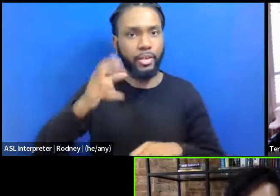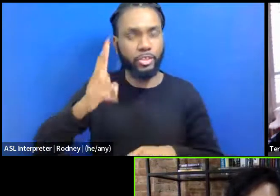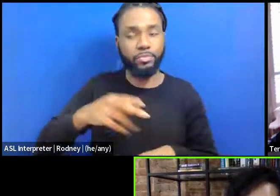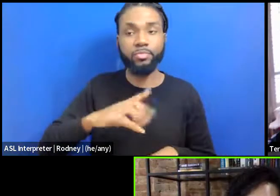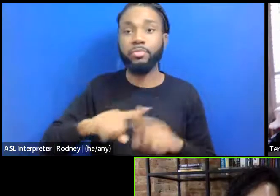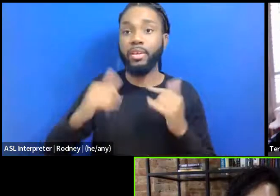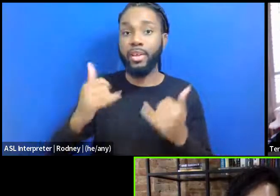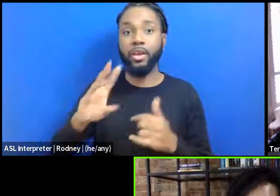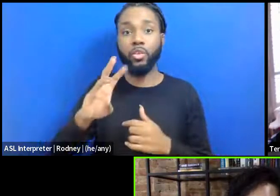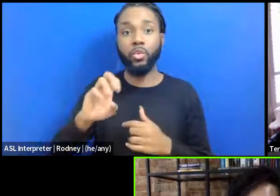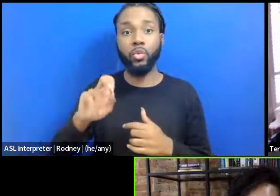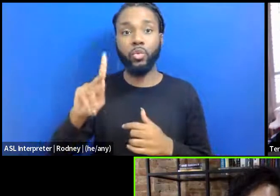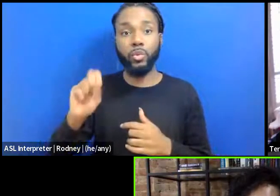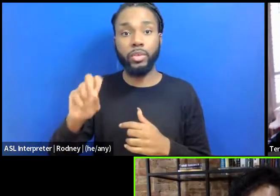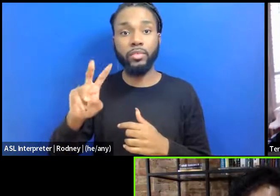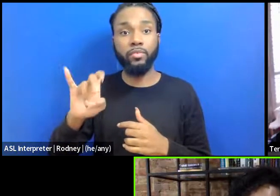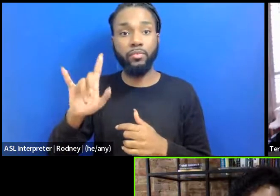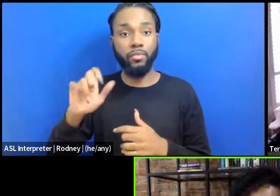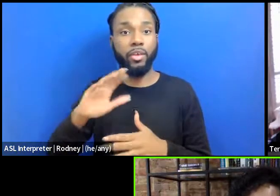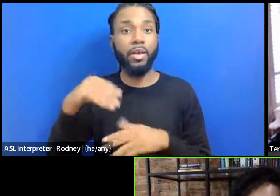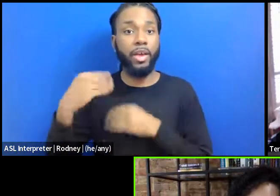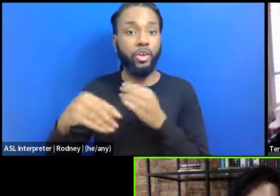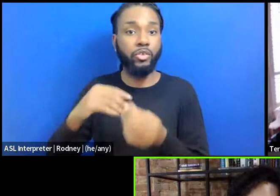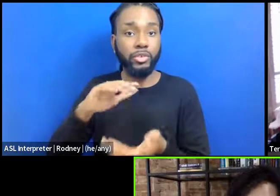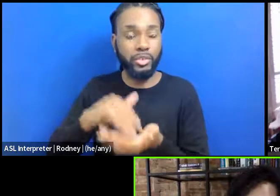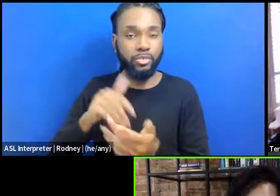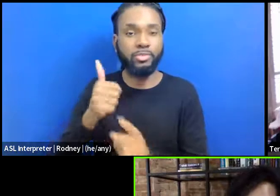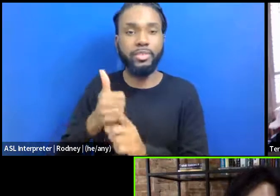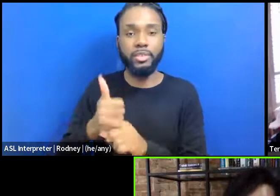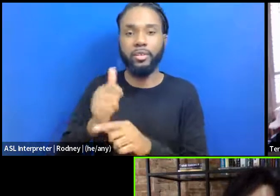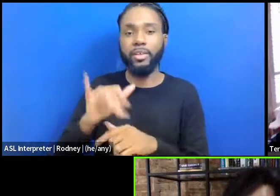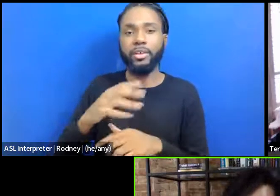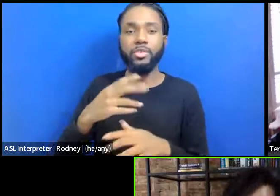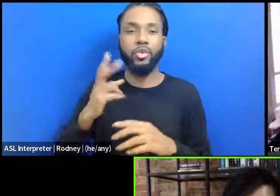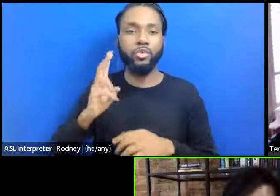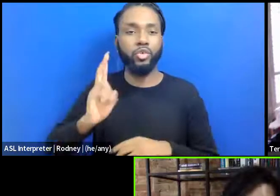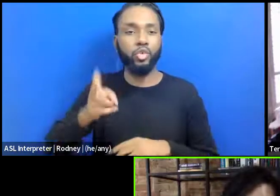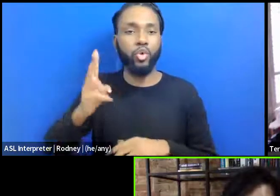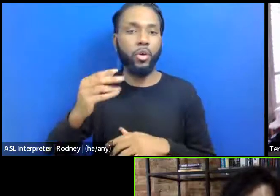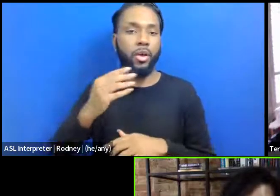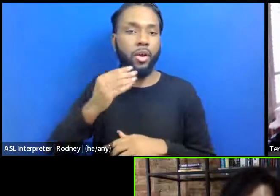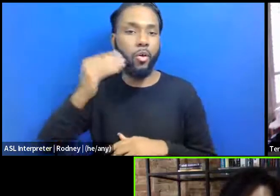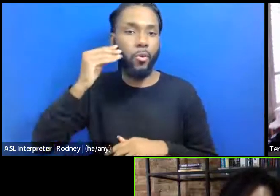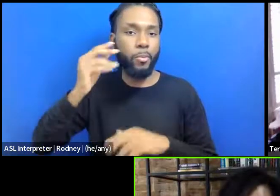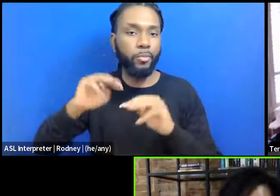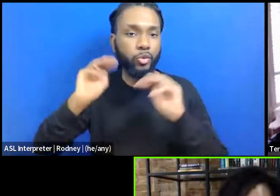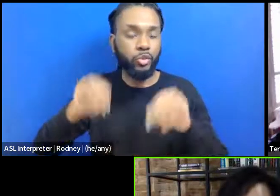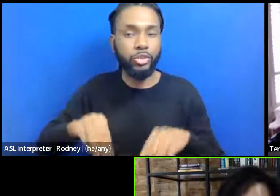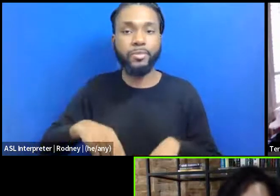Heritage Center exists as a historic house museum where four homes are preserved from historic Weeksville,